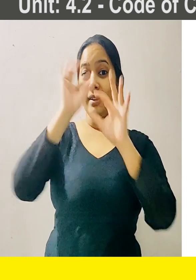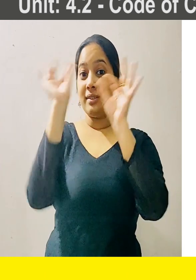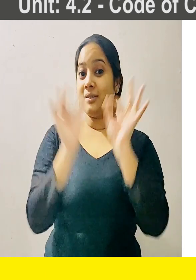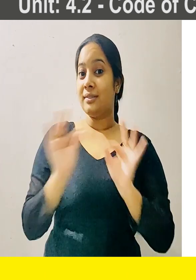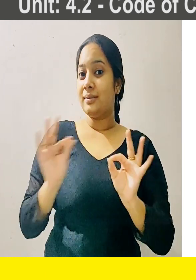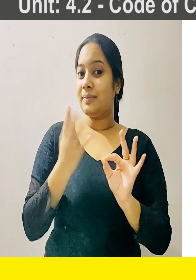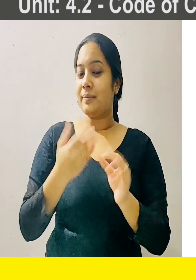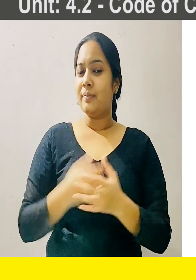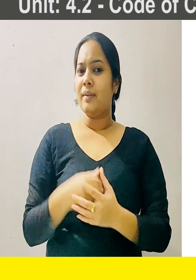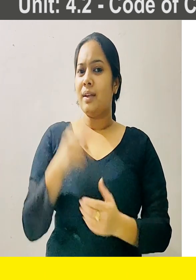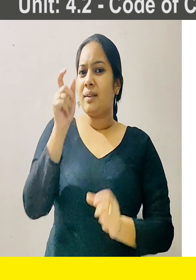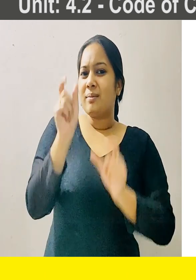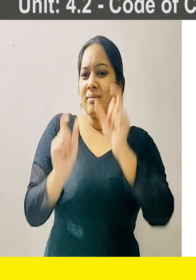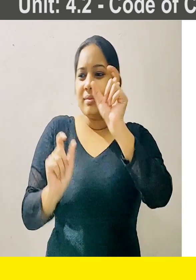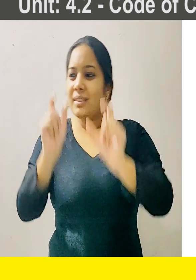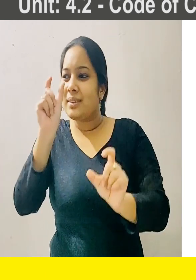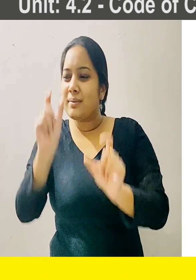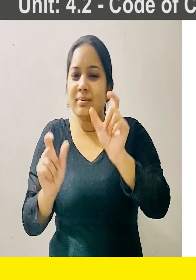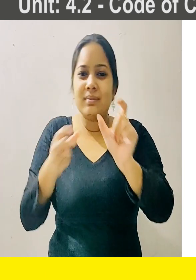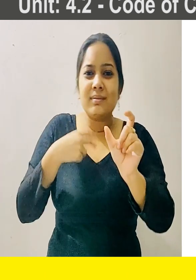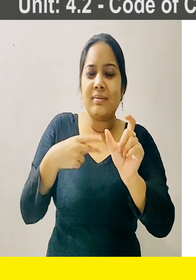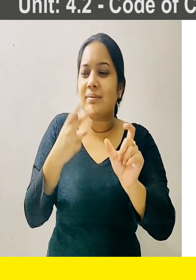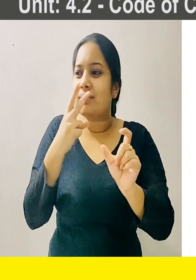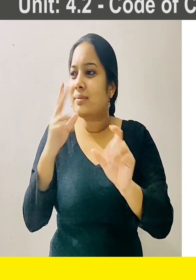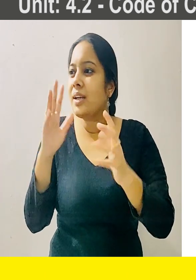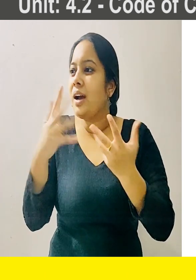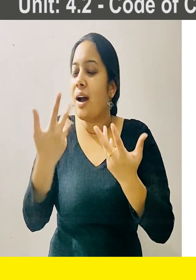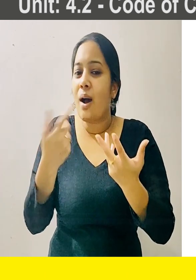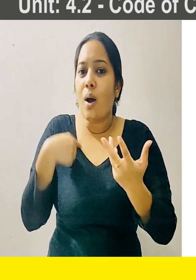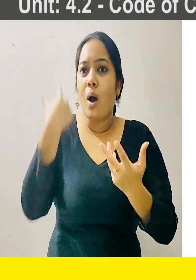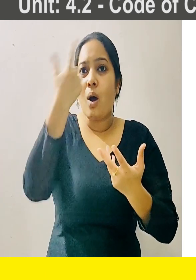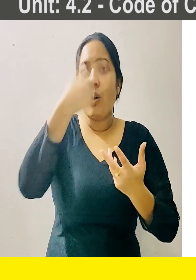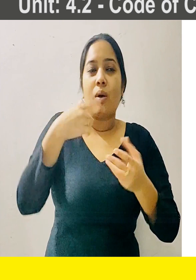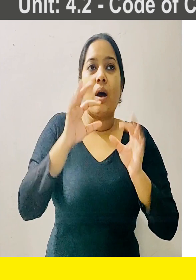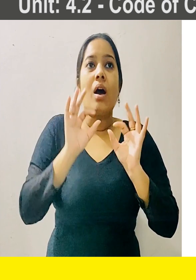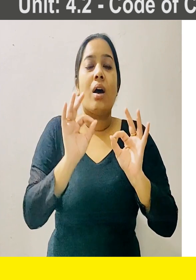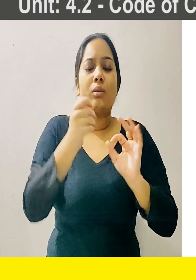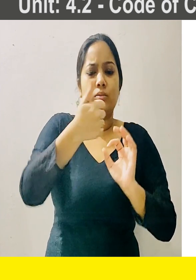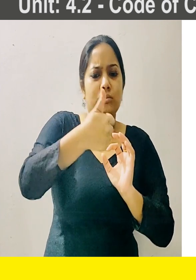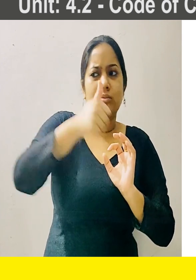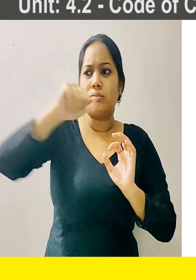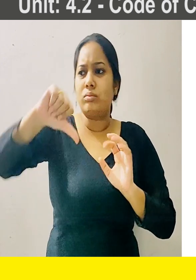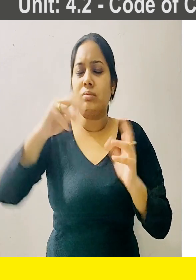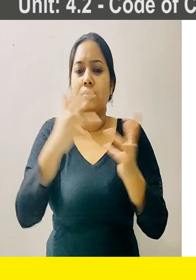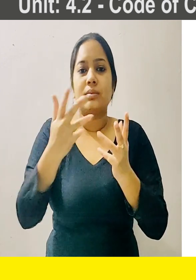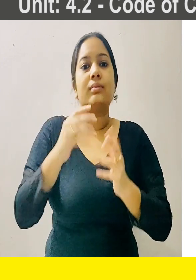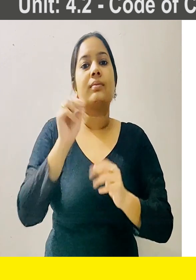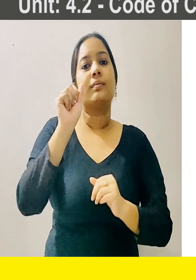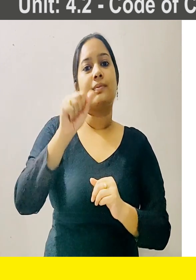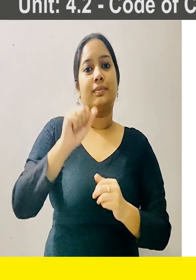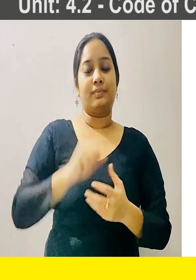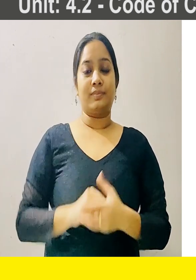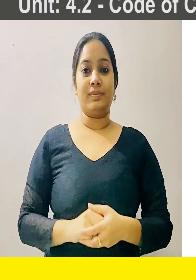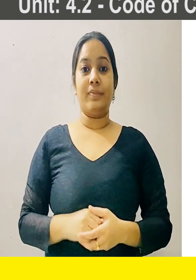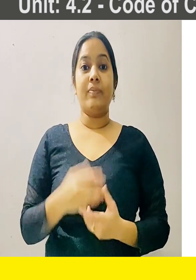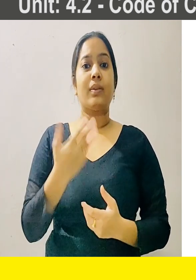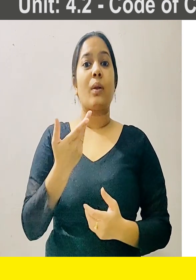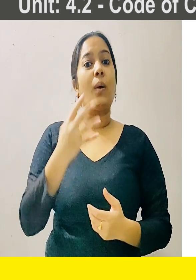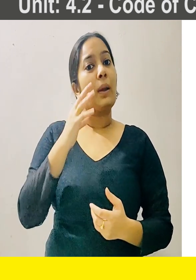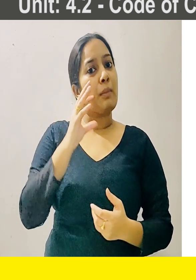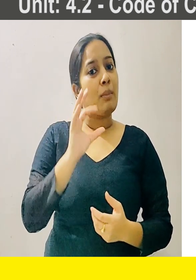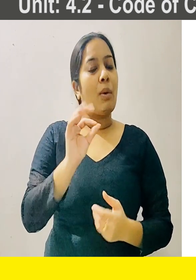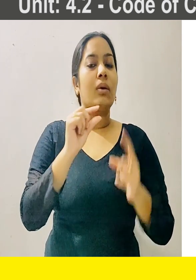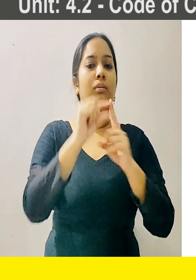Personal grooming. People are usually judged first by their appearance, which is why